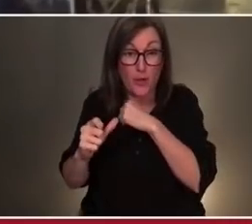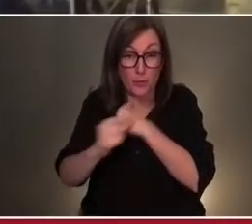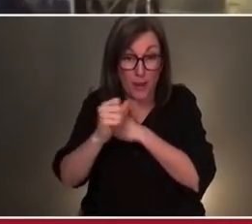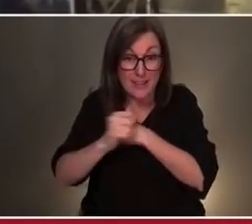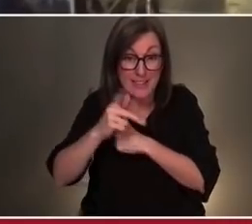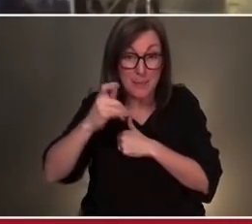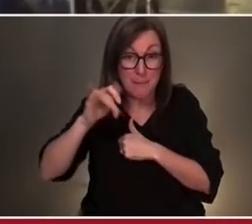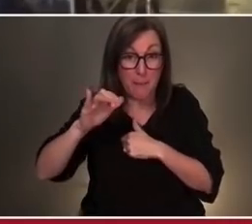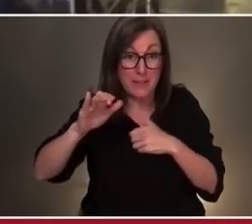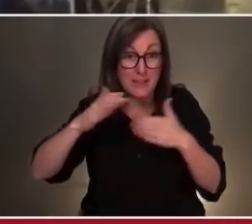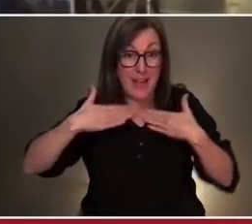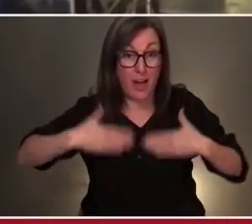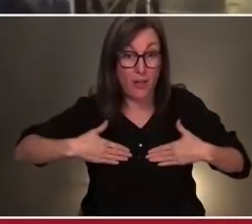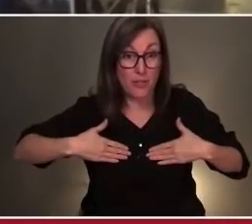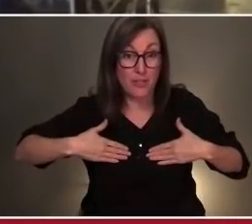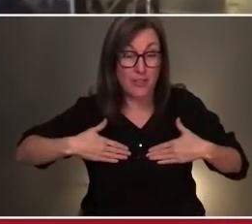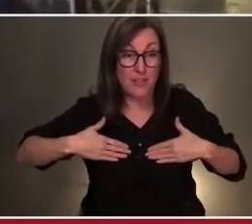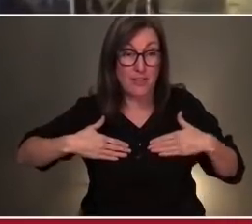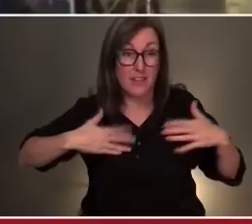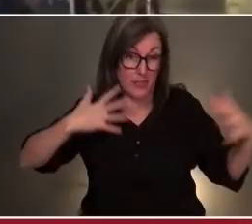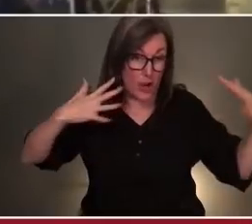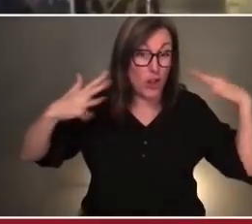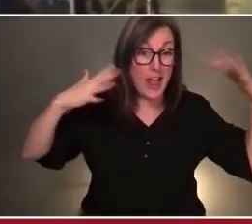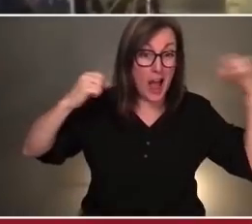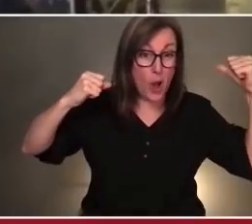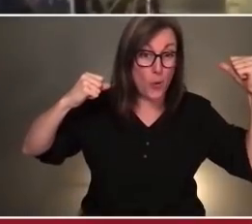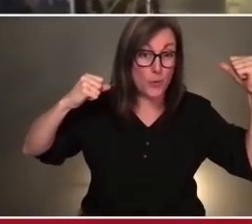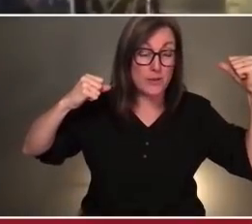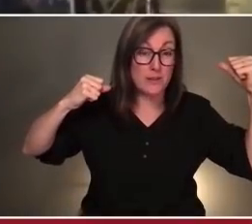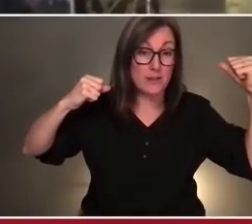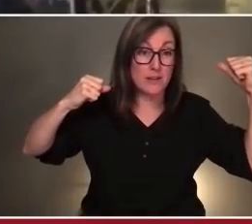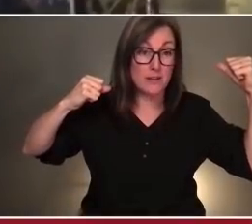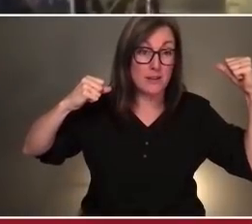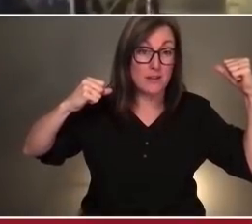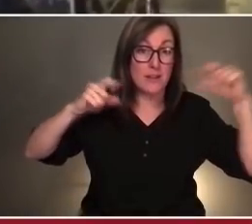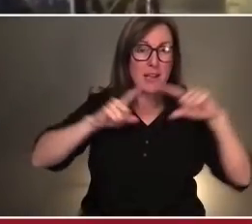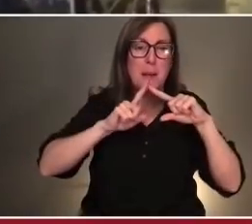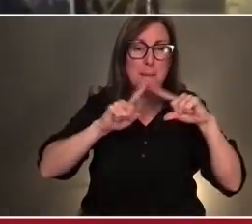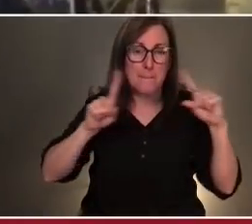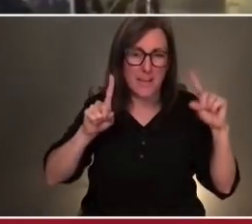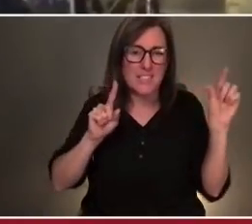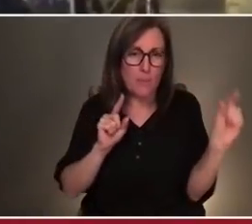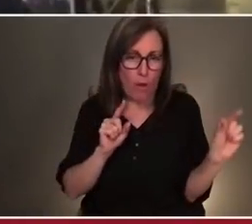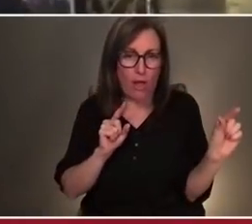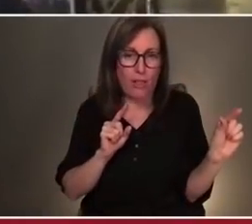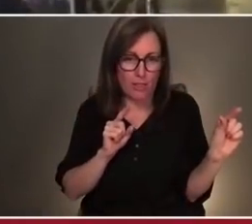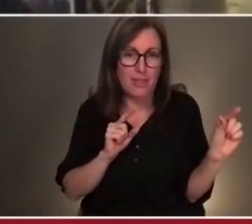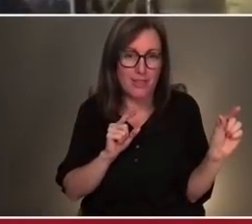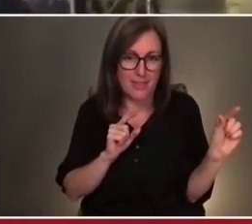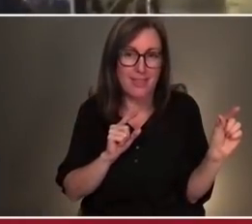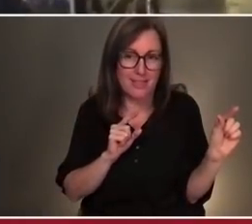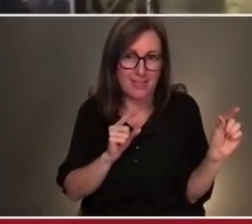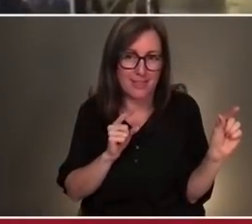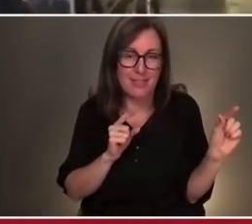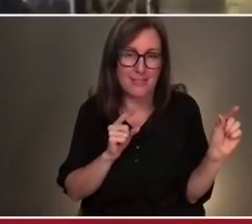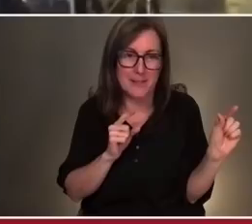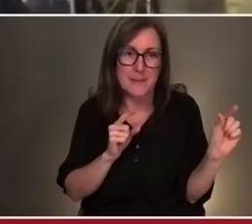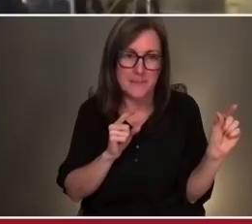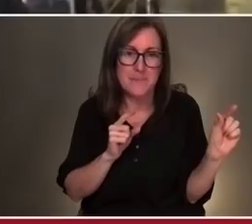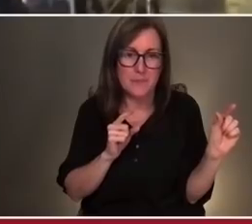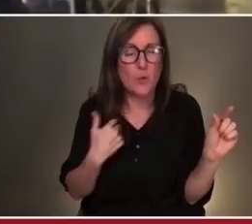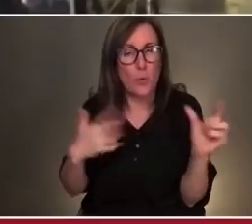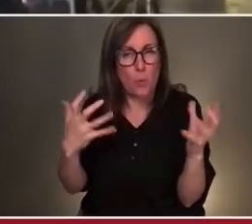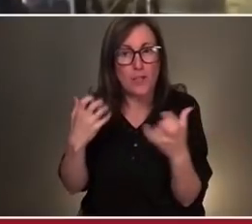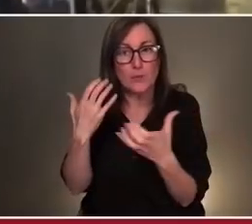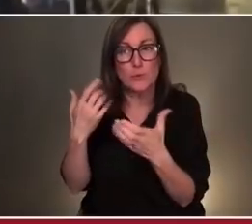are a loud but very, very, very, very tiny minority in this country. And I think the only way we can